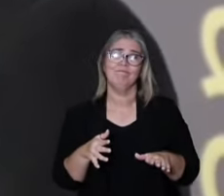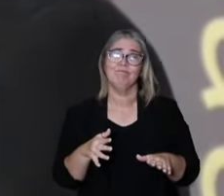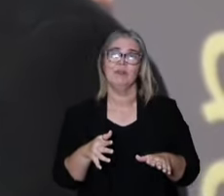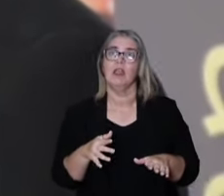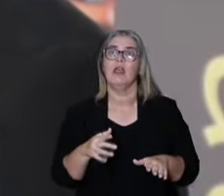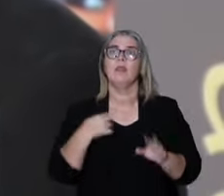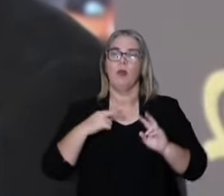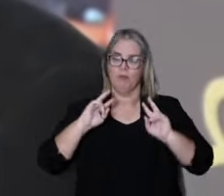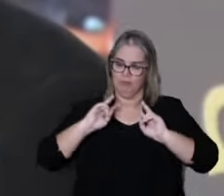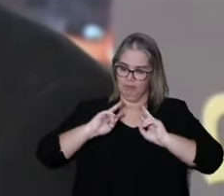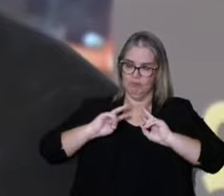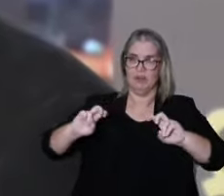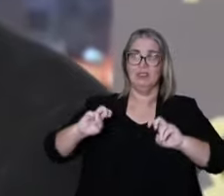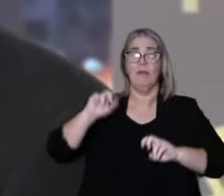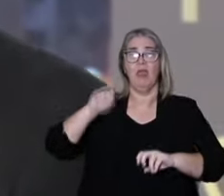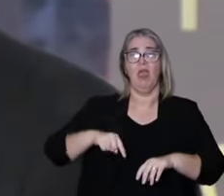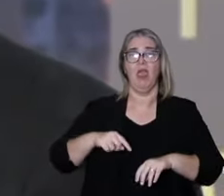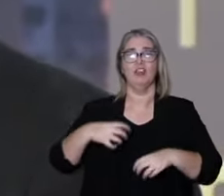way we live our lives.